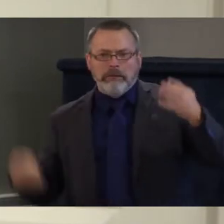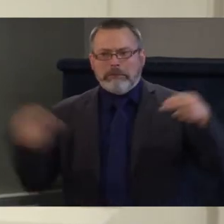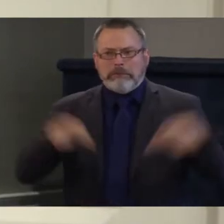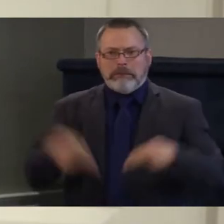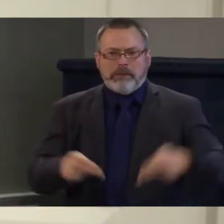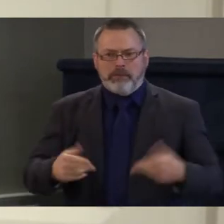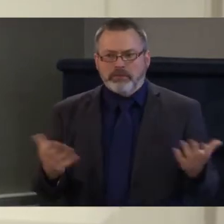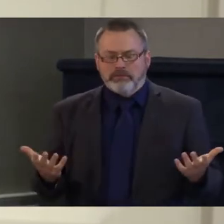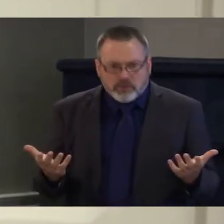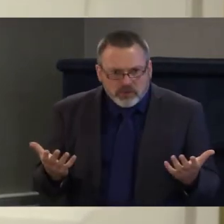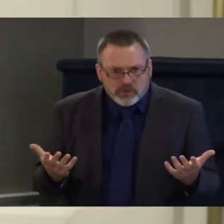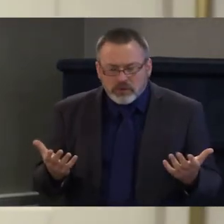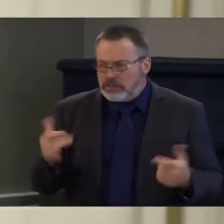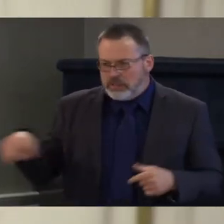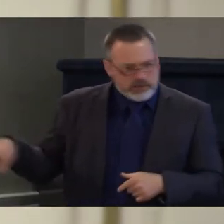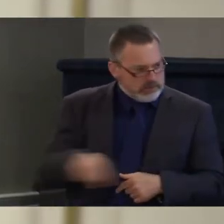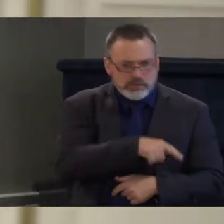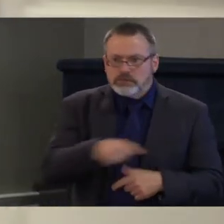work to improve this program?